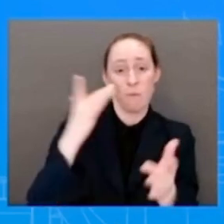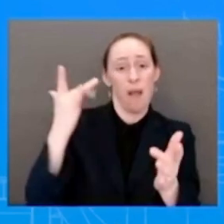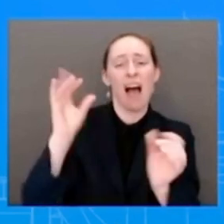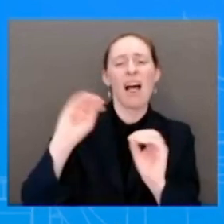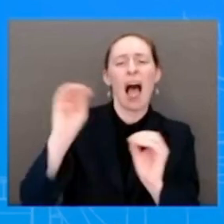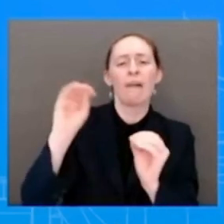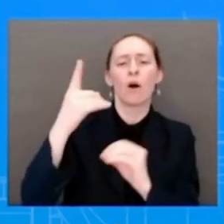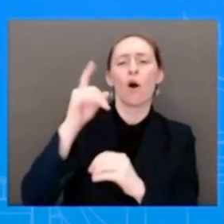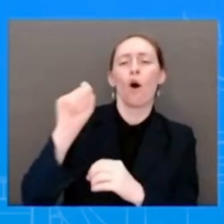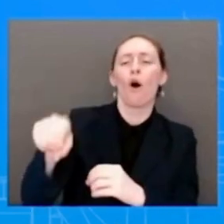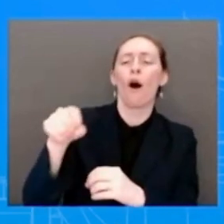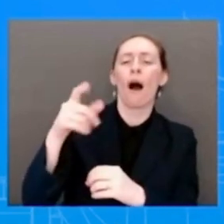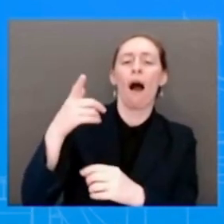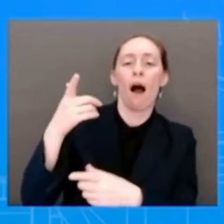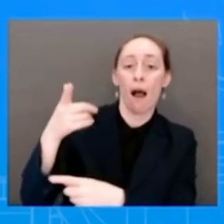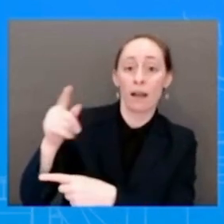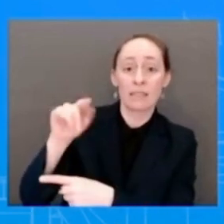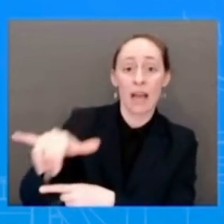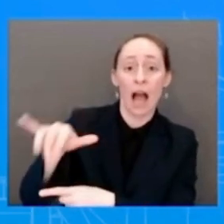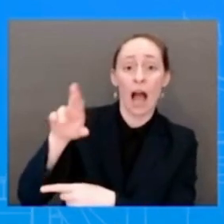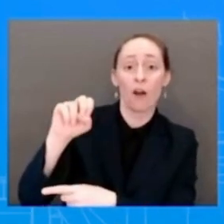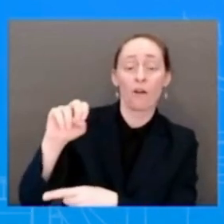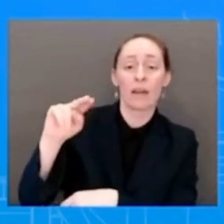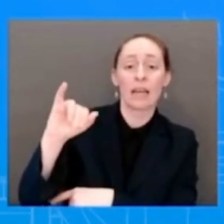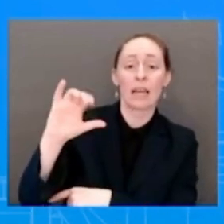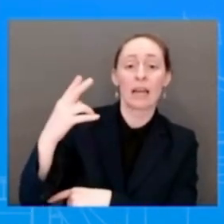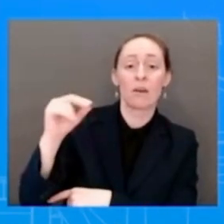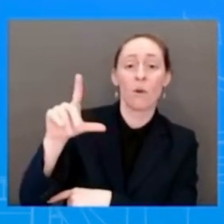this. When it comes to